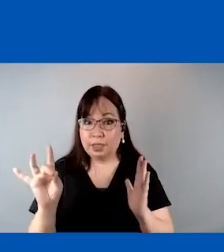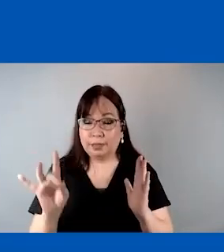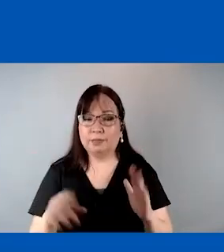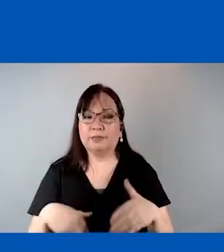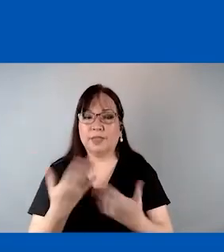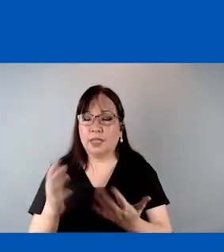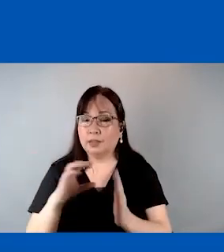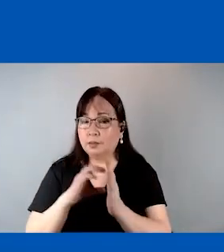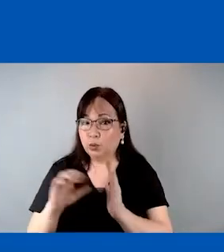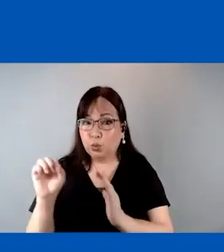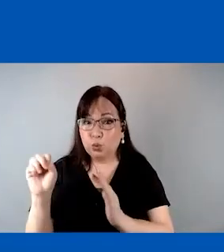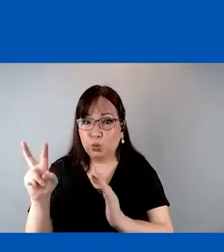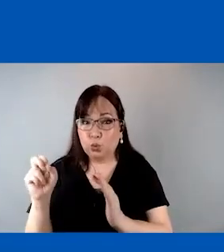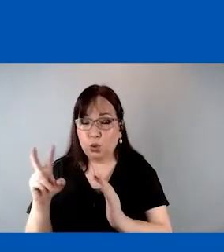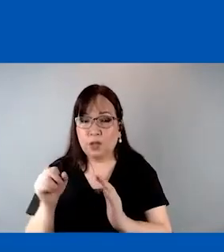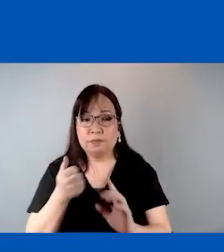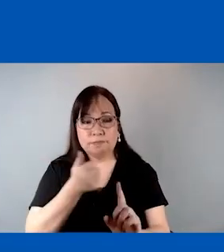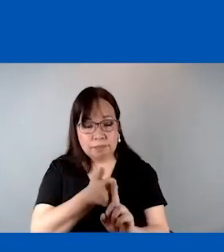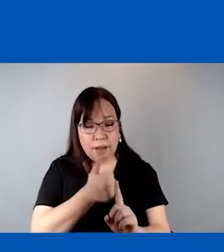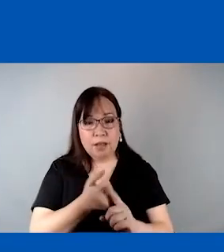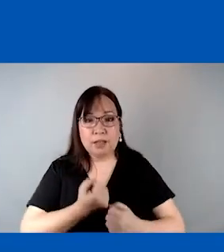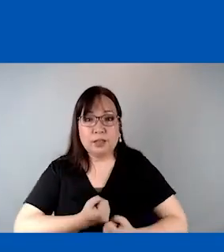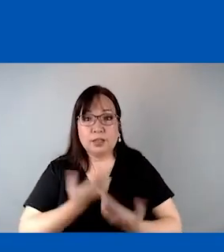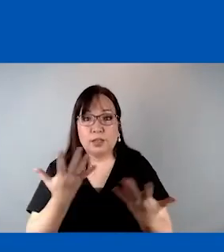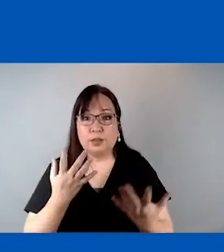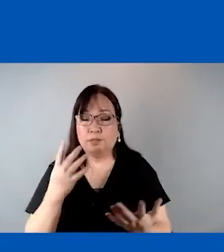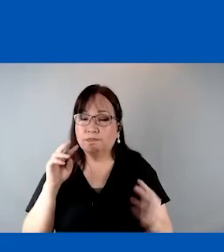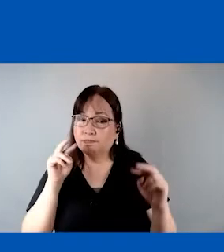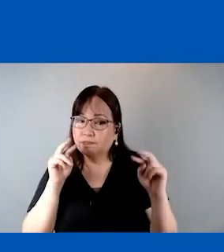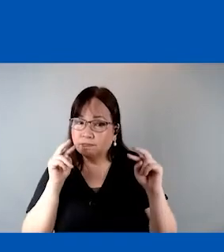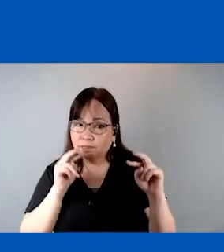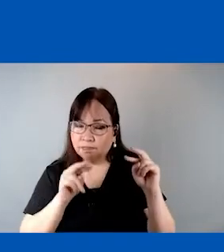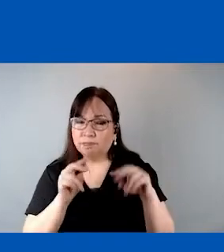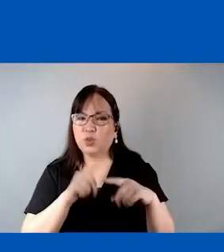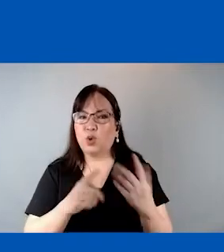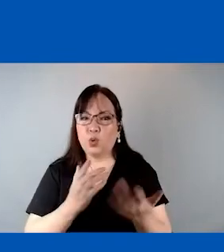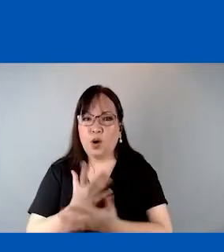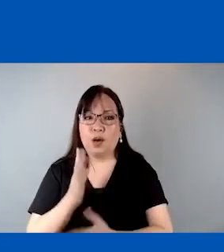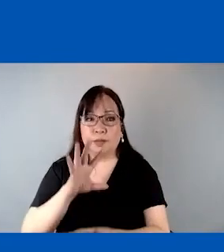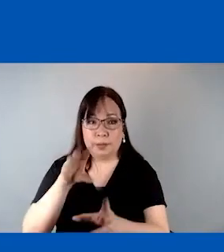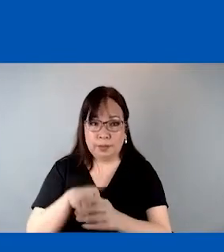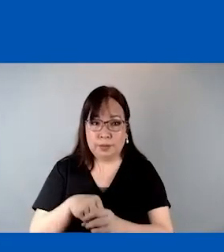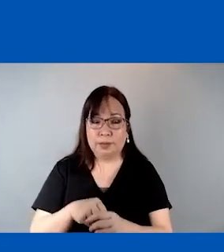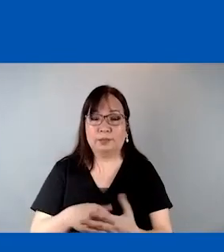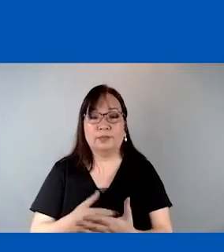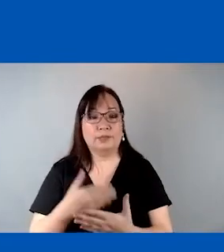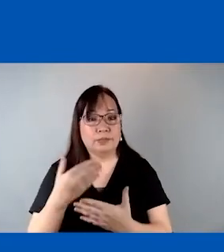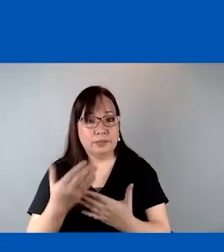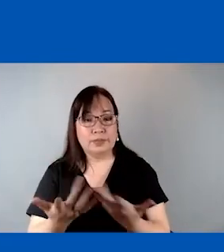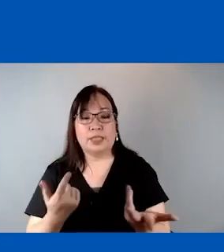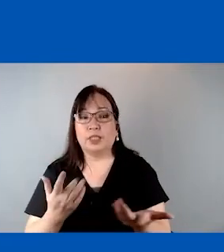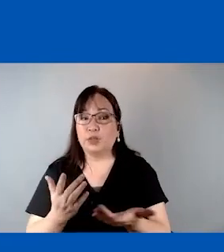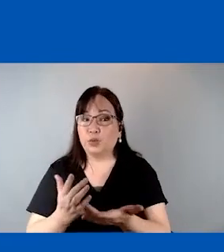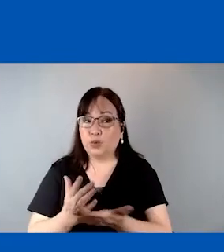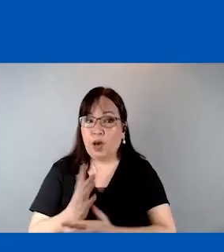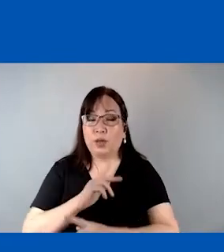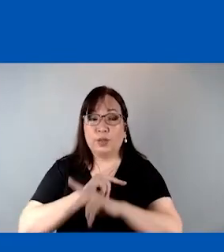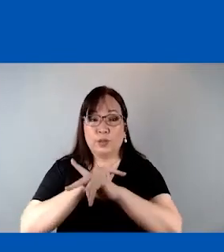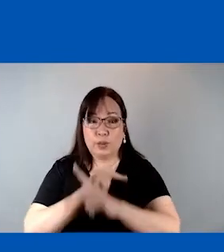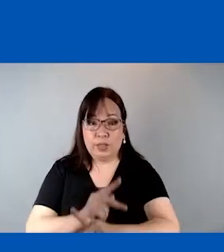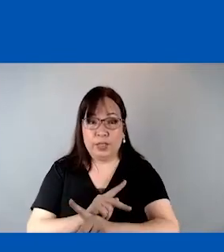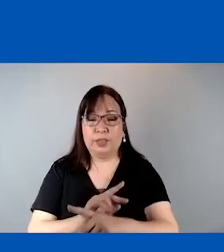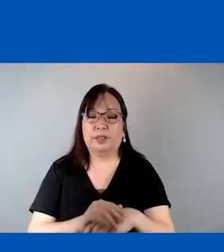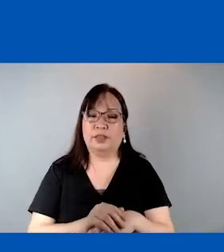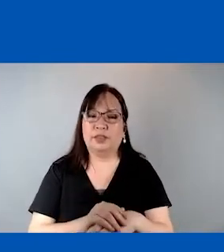also have in Article 12 the right to express views or the right to participation. Another is the right to